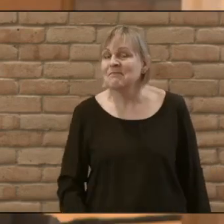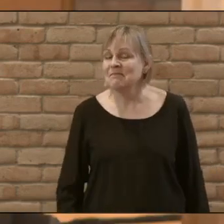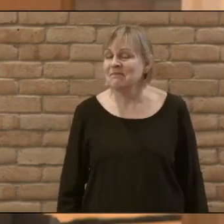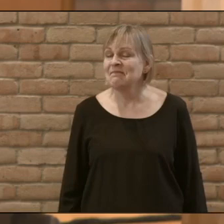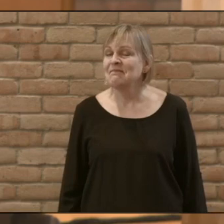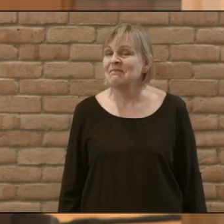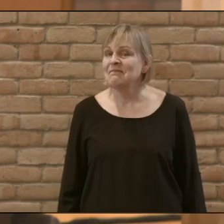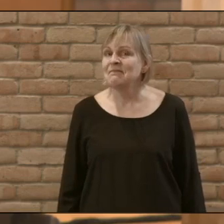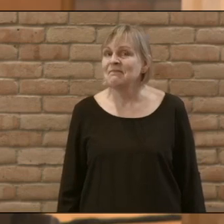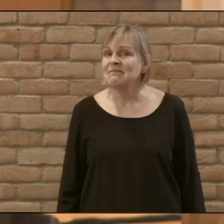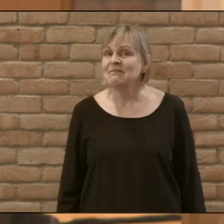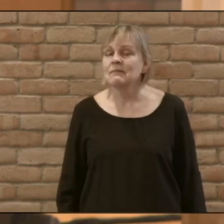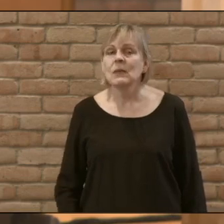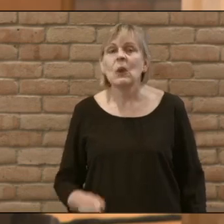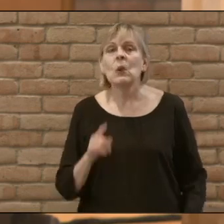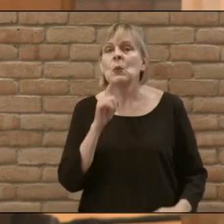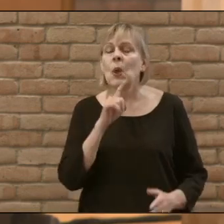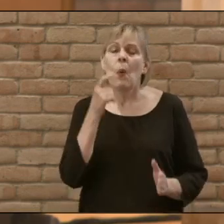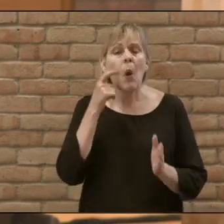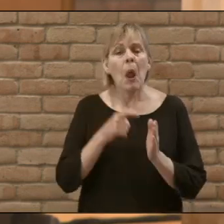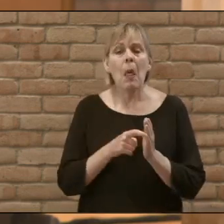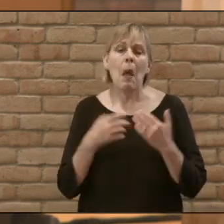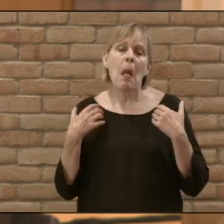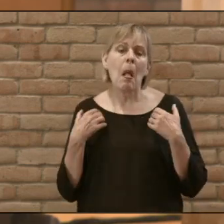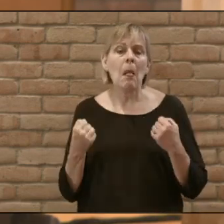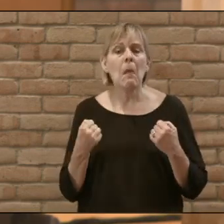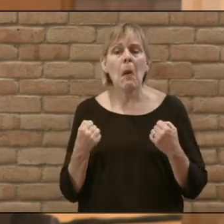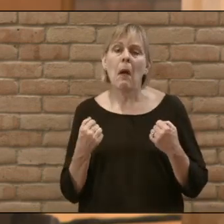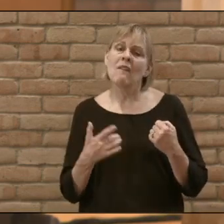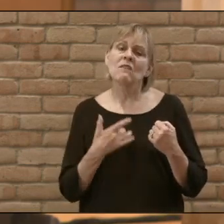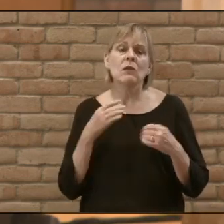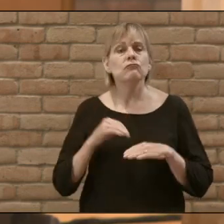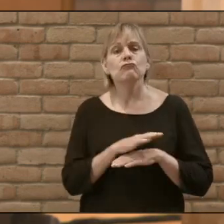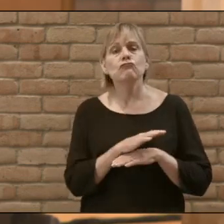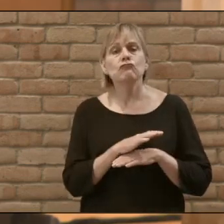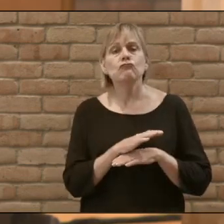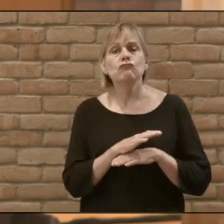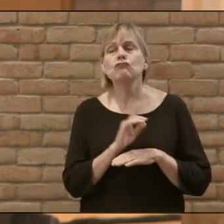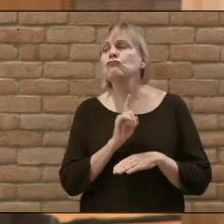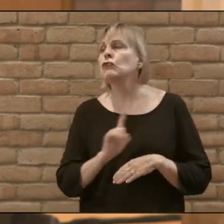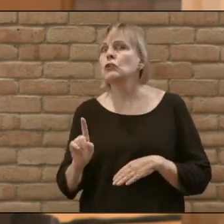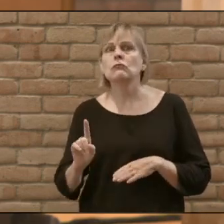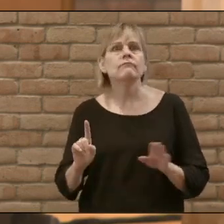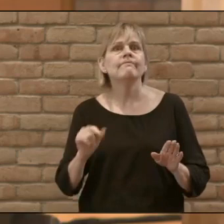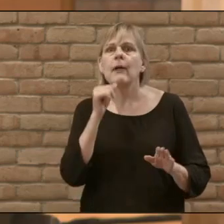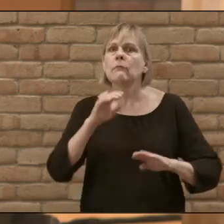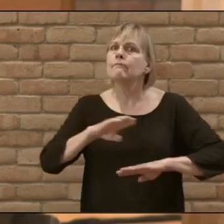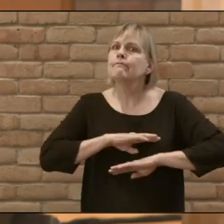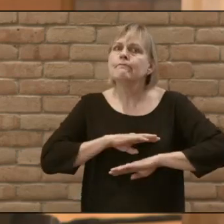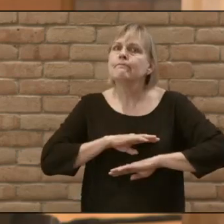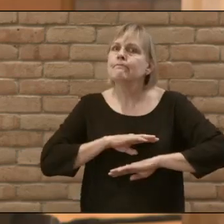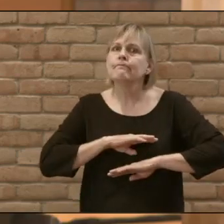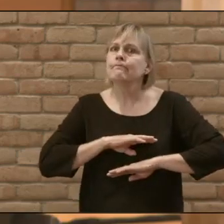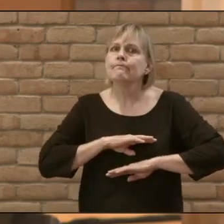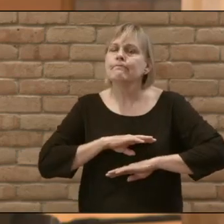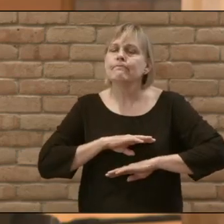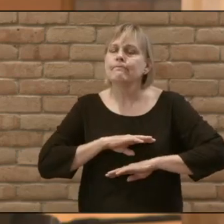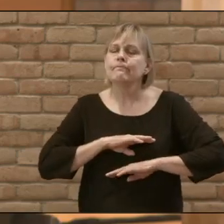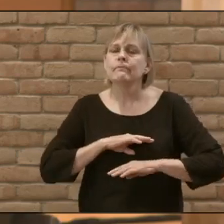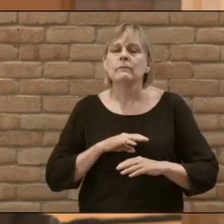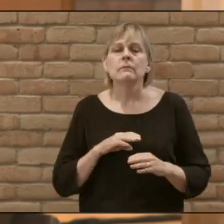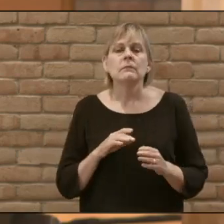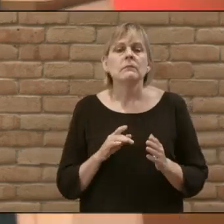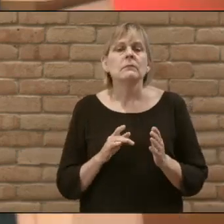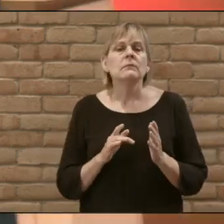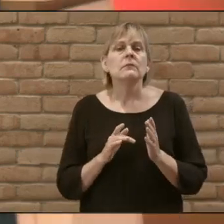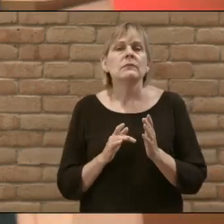he was not content to just recognize that healing power had gone out from him and then continue on his merry way like like he you know